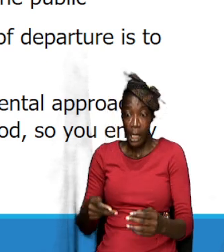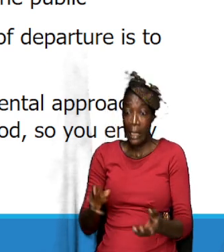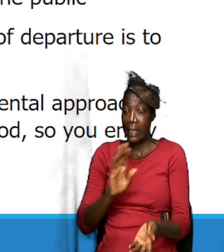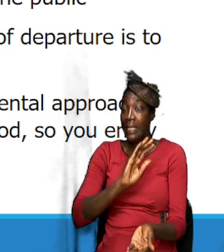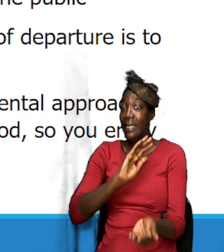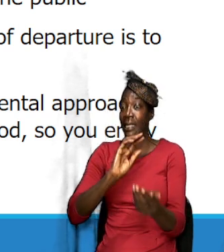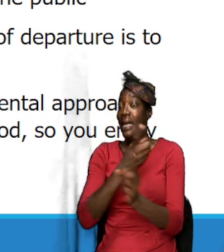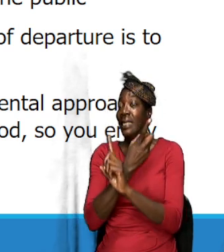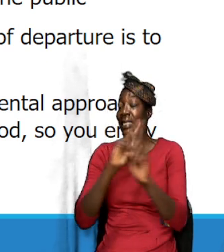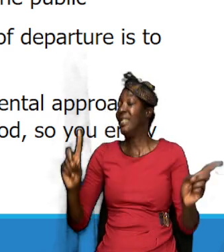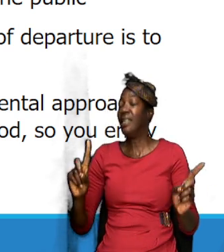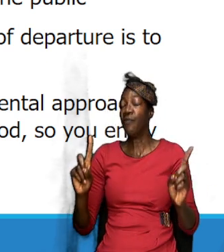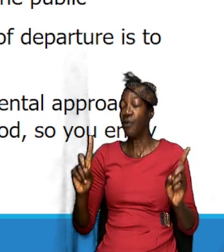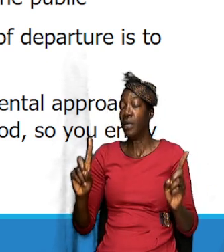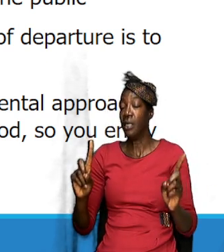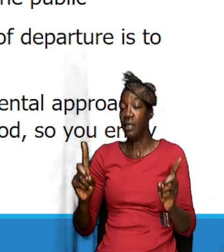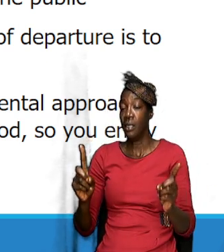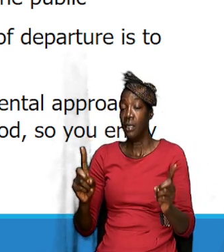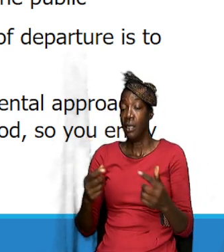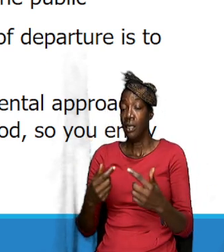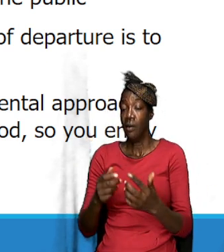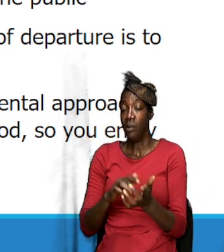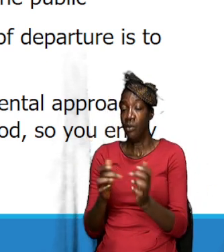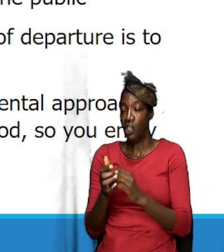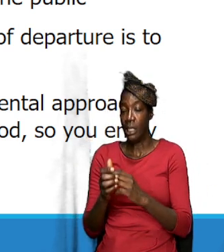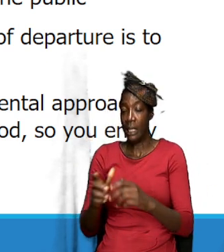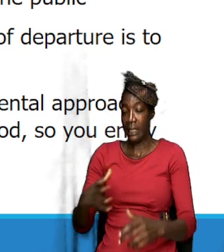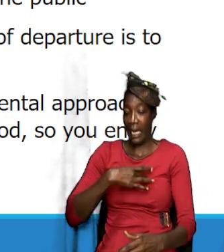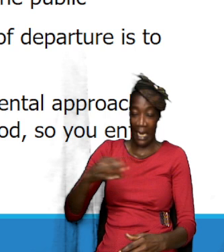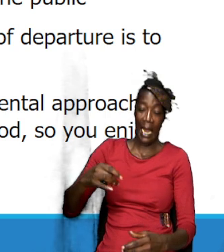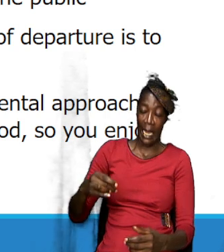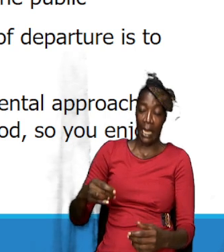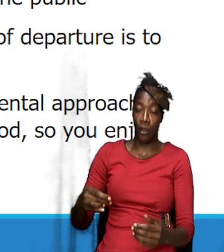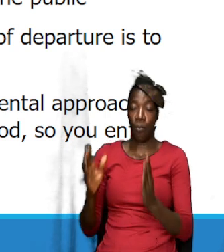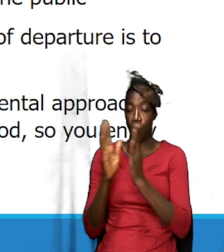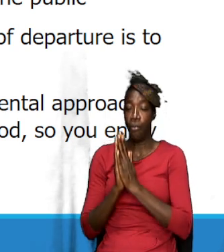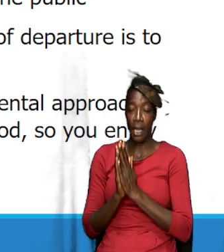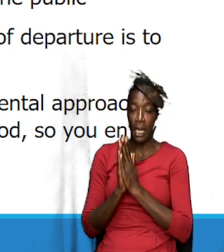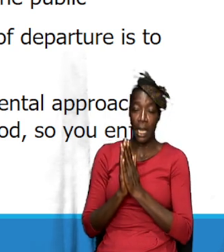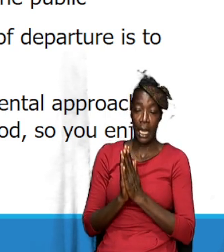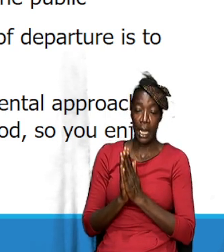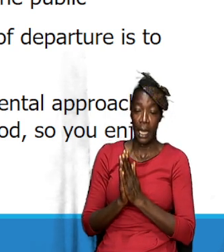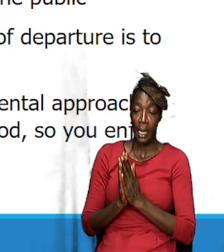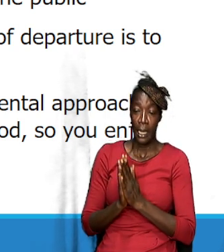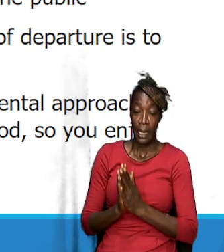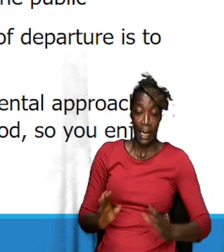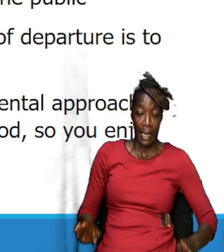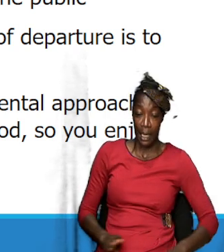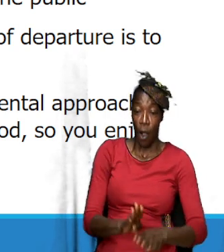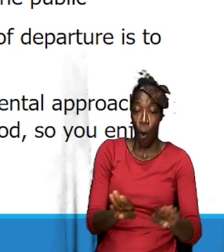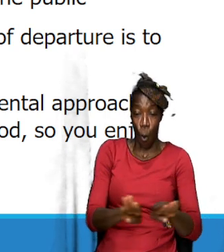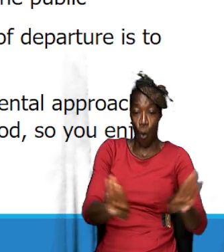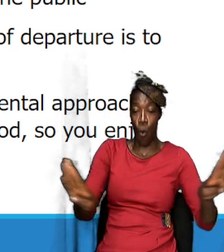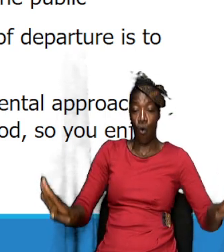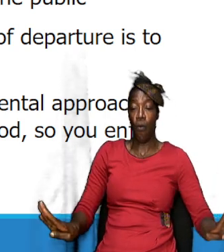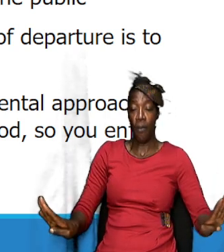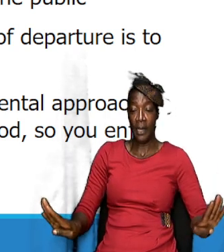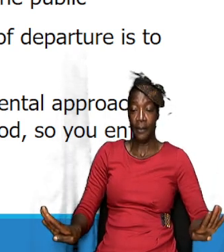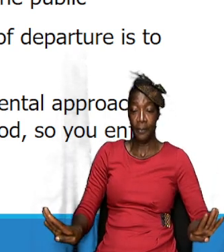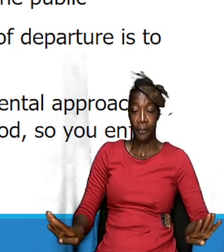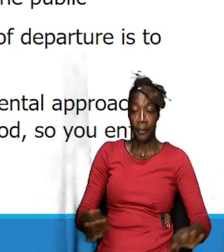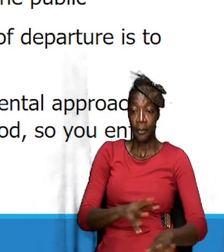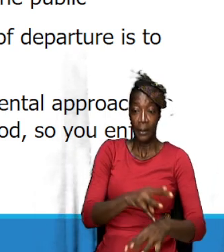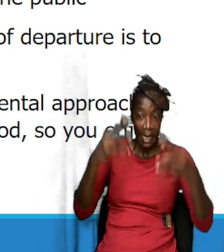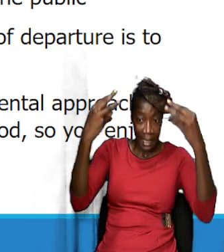they like to pray in public. They like to pray in the marketplace and in the synagogue. you know,